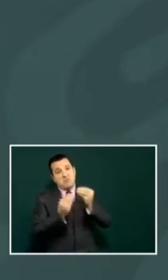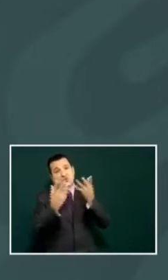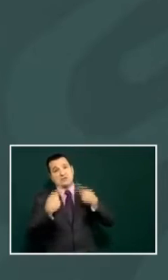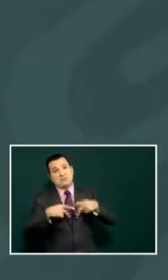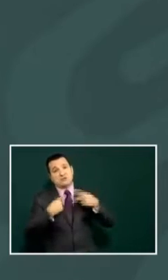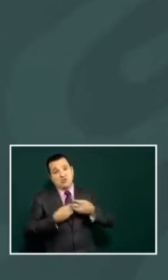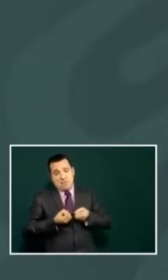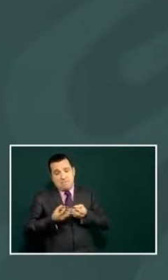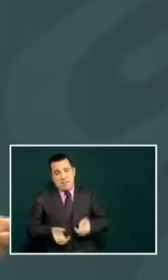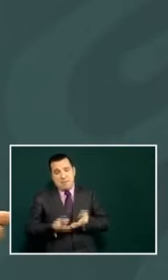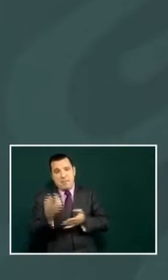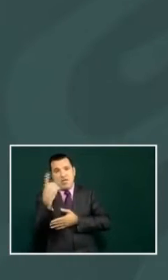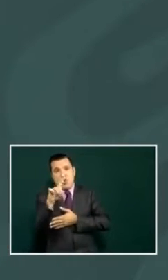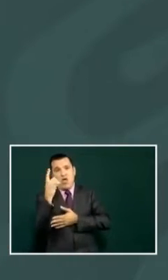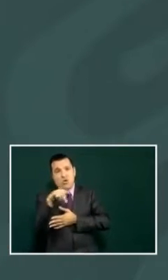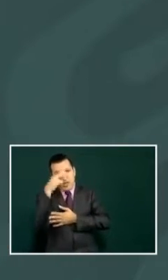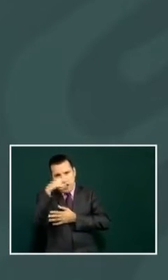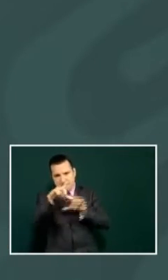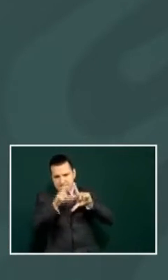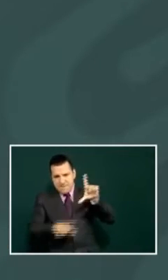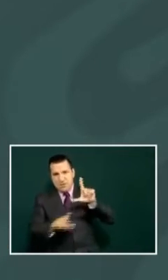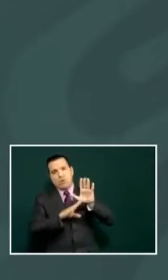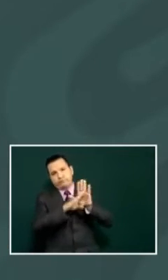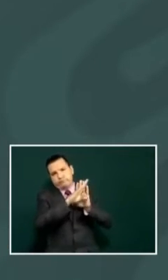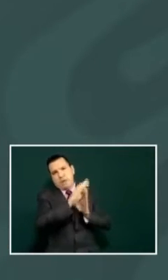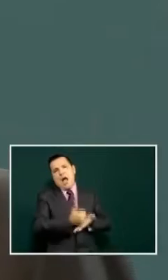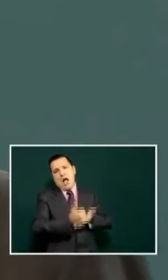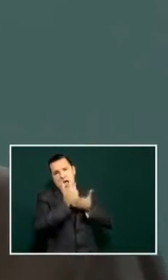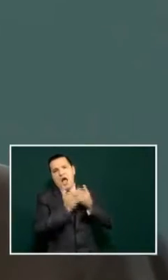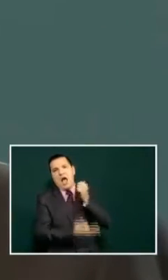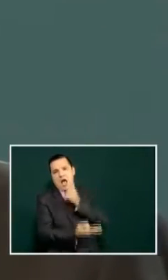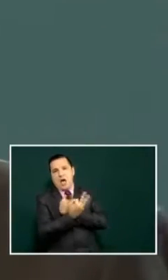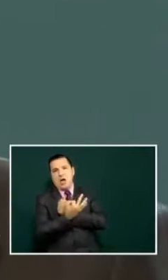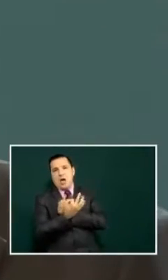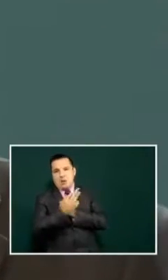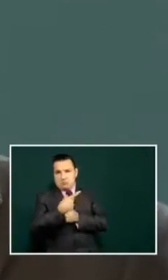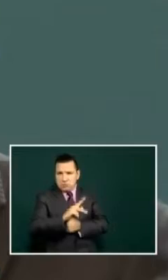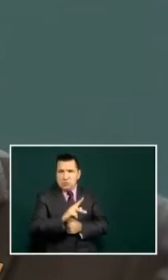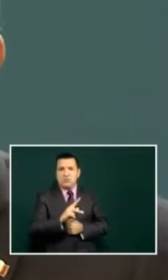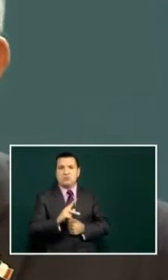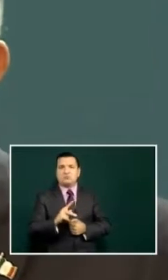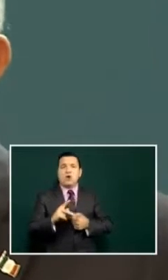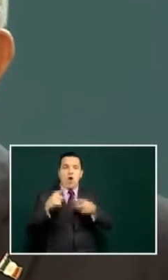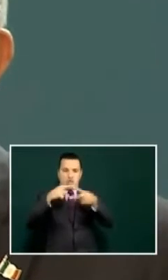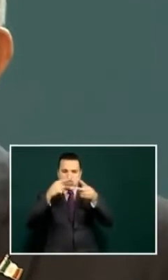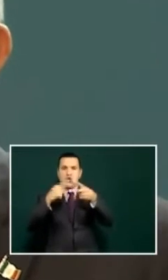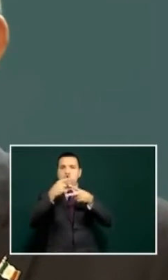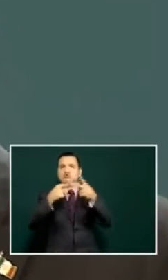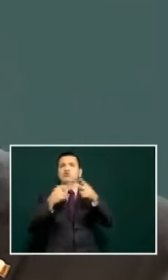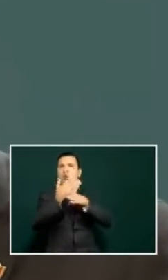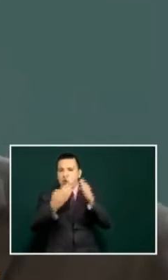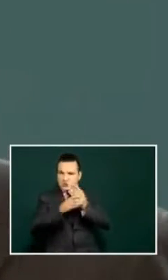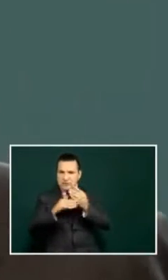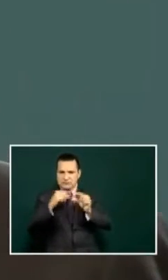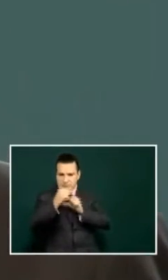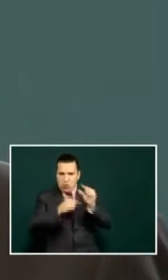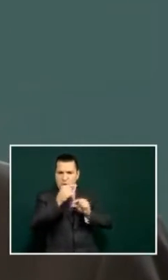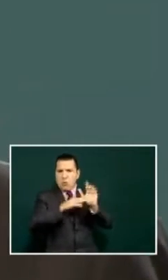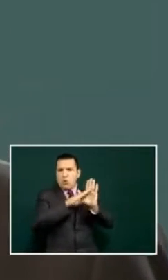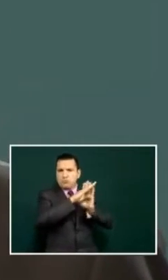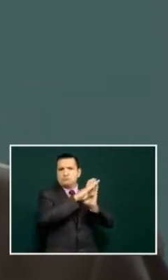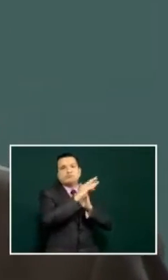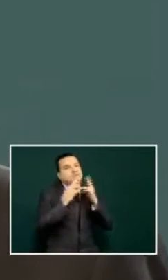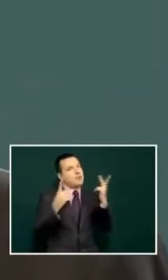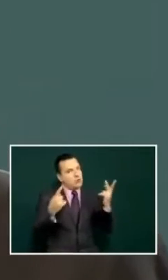with which we've advanced of course the government is doing their